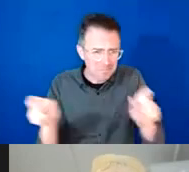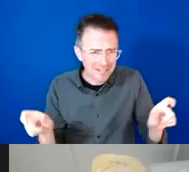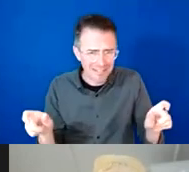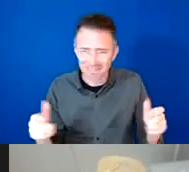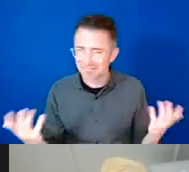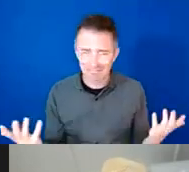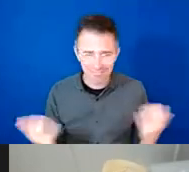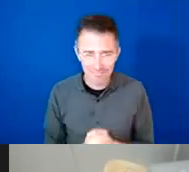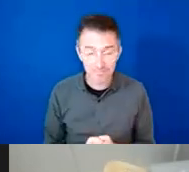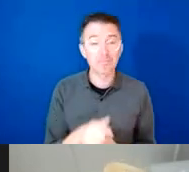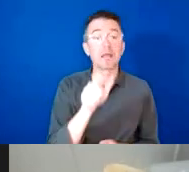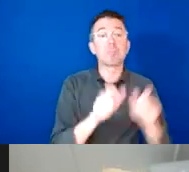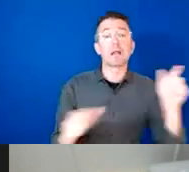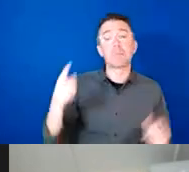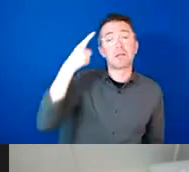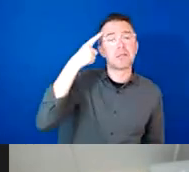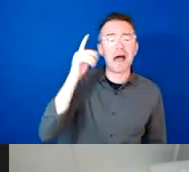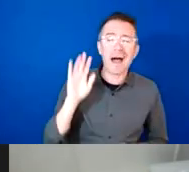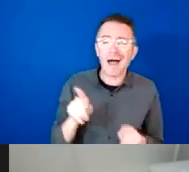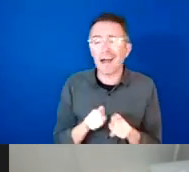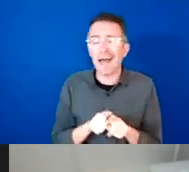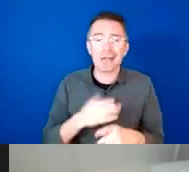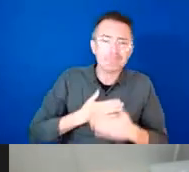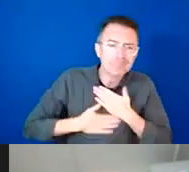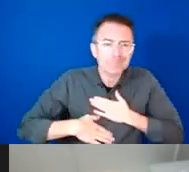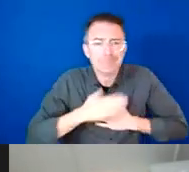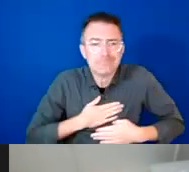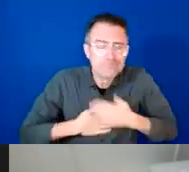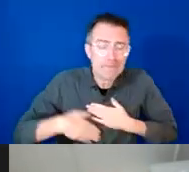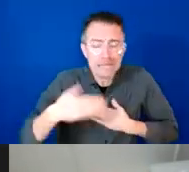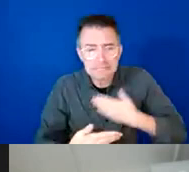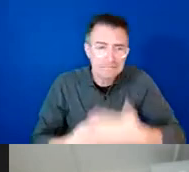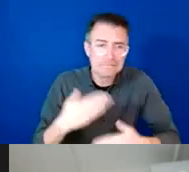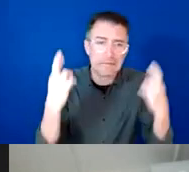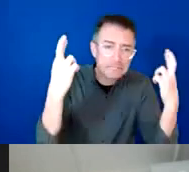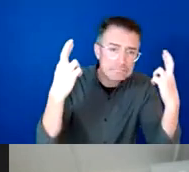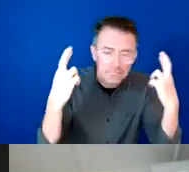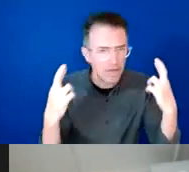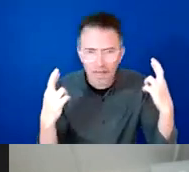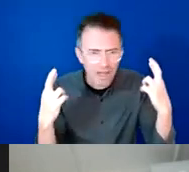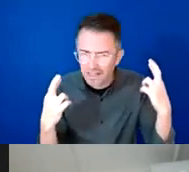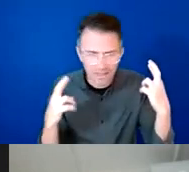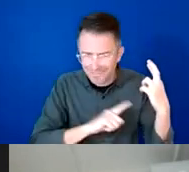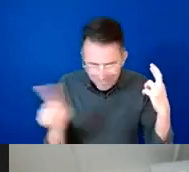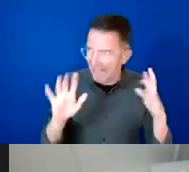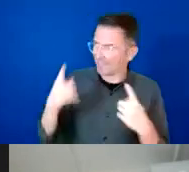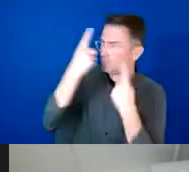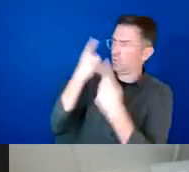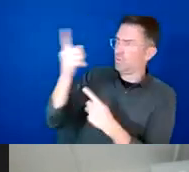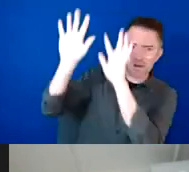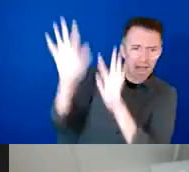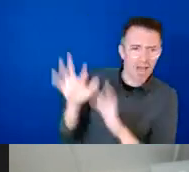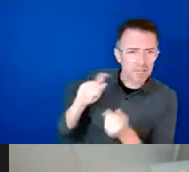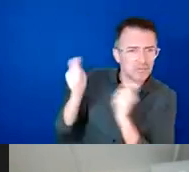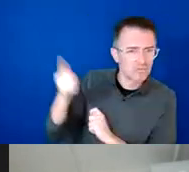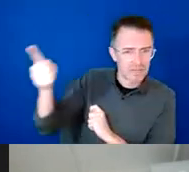in their most affected communities during climate induced disaster as long as climate disaster become more frequent and